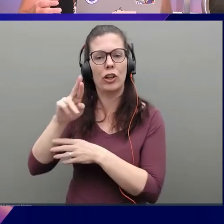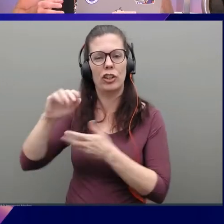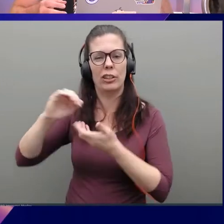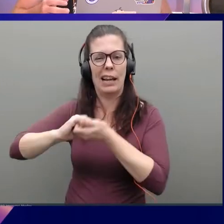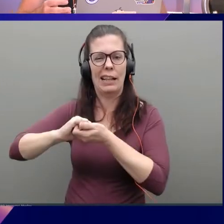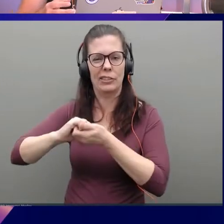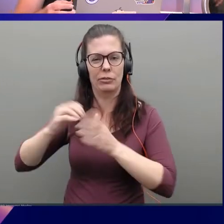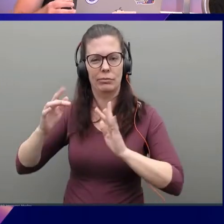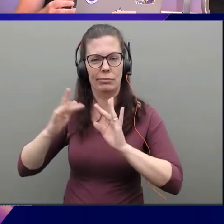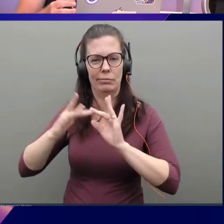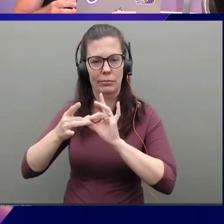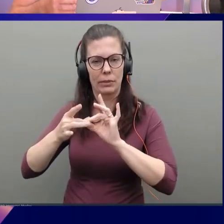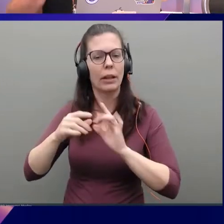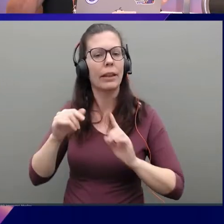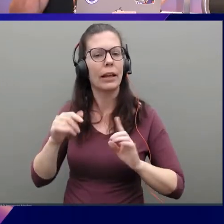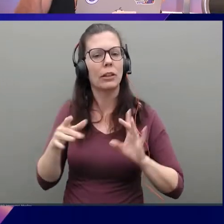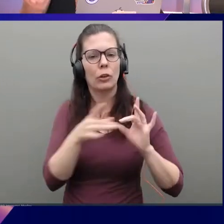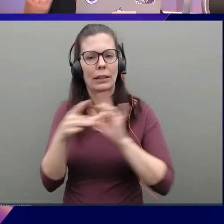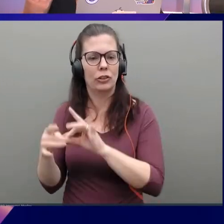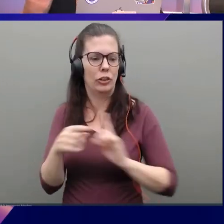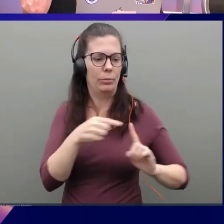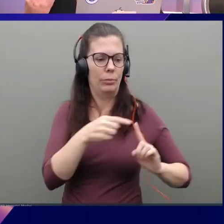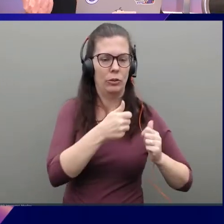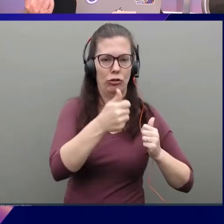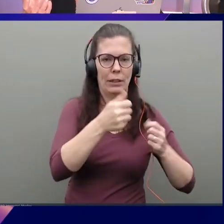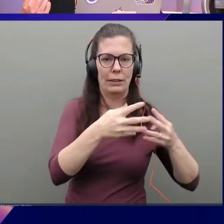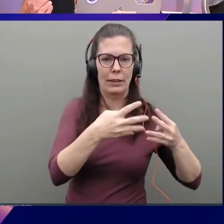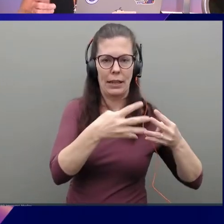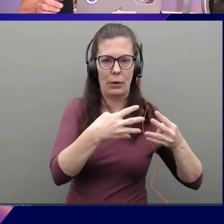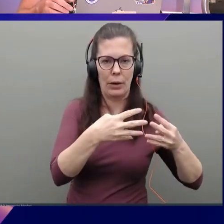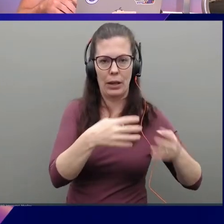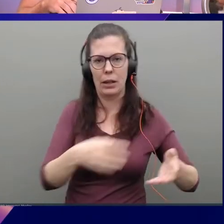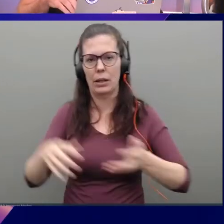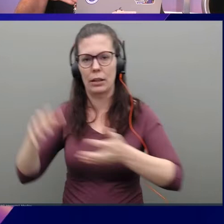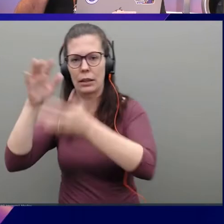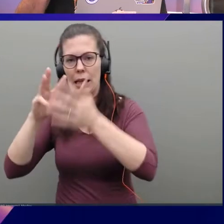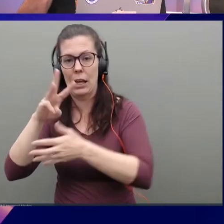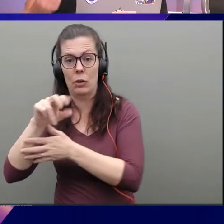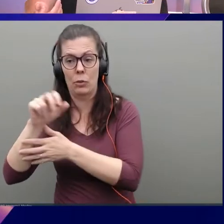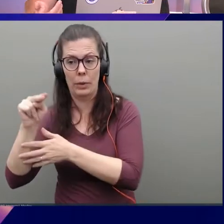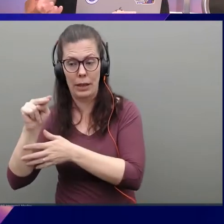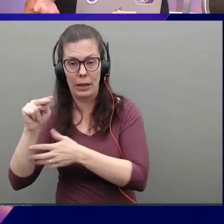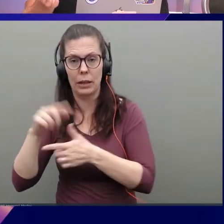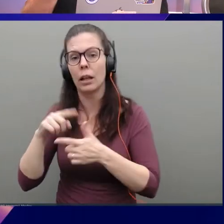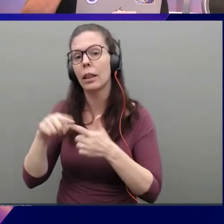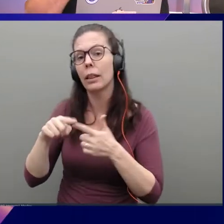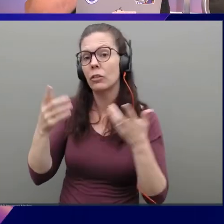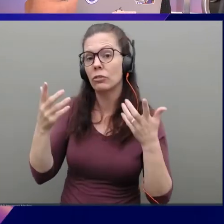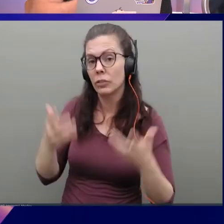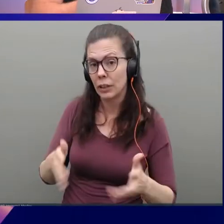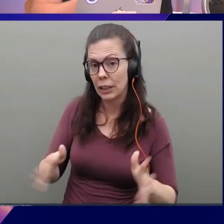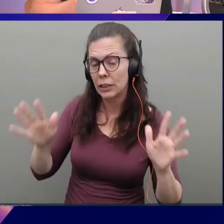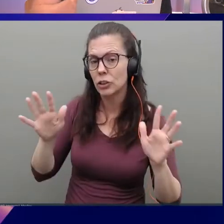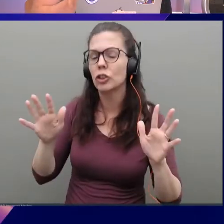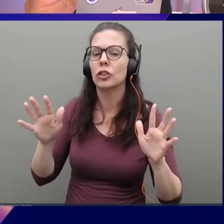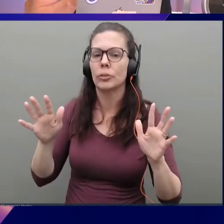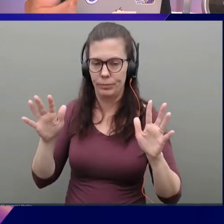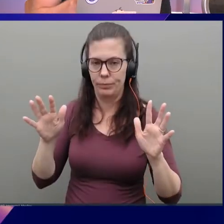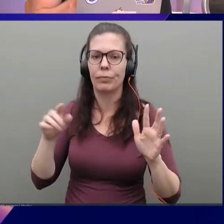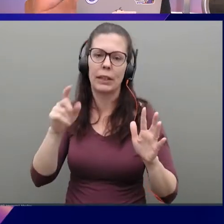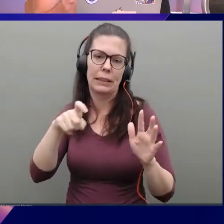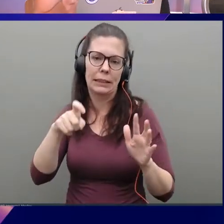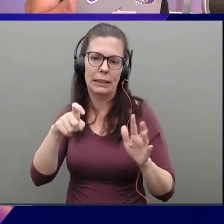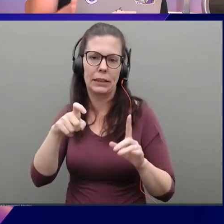creates a relationship between the transit gateway and CloudWAN. And then once we do that, then we actually also need to create